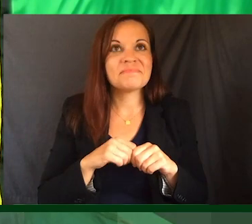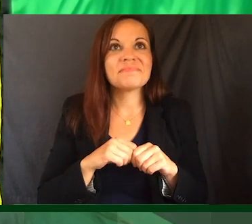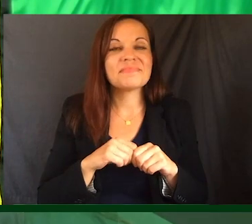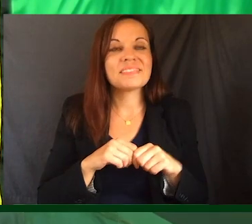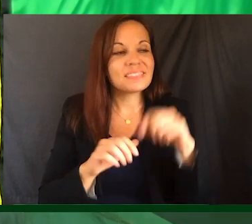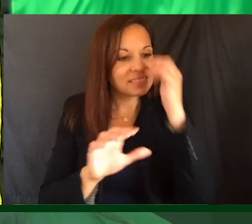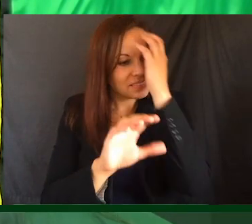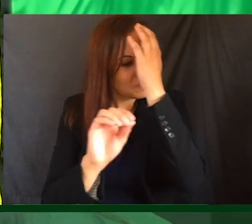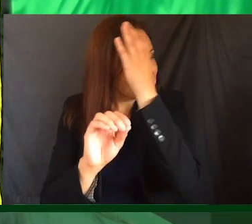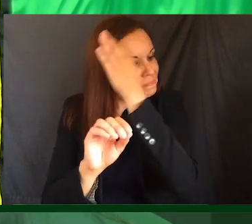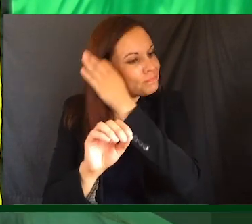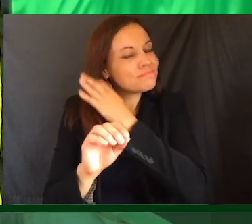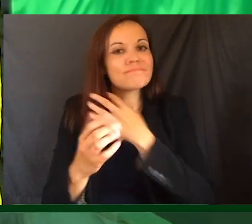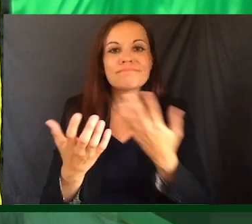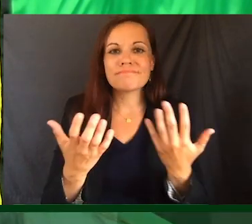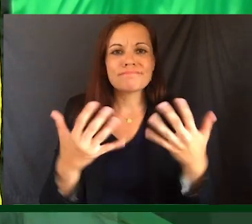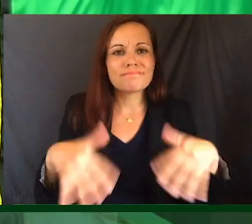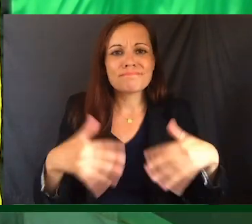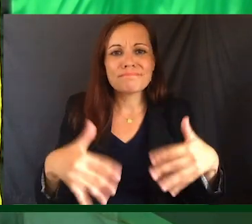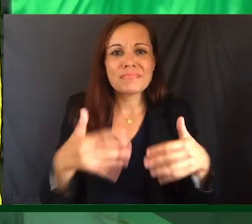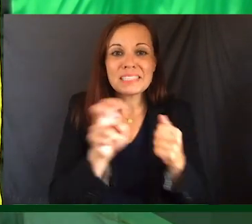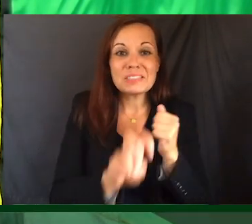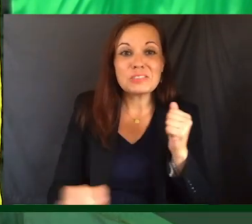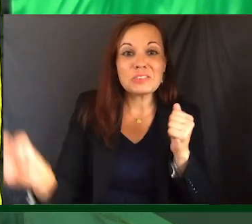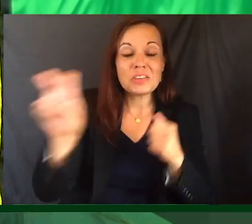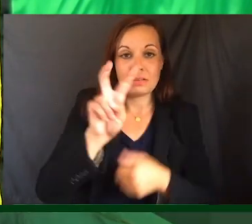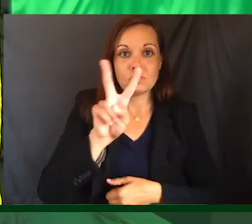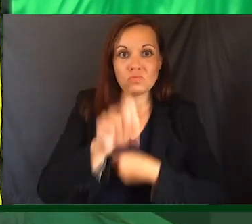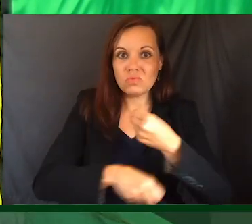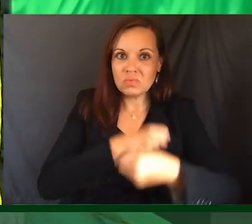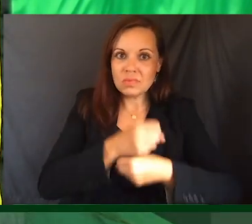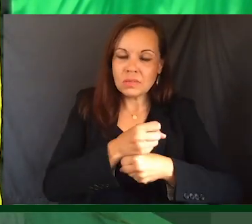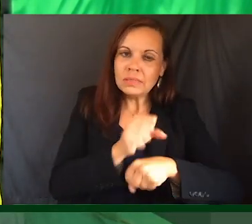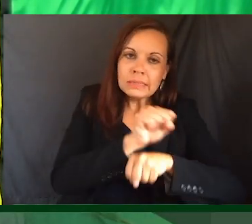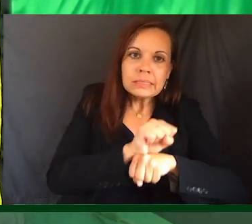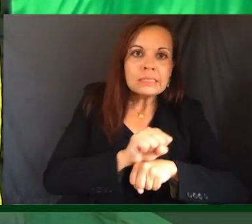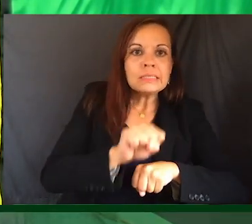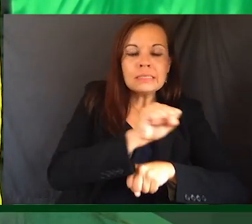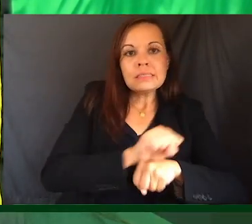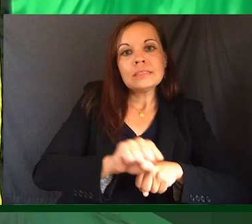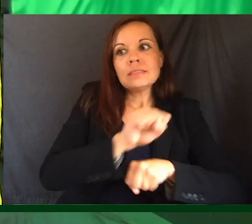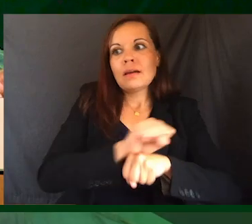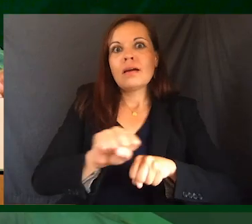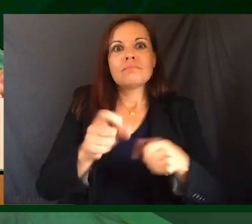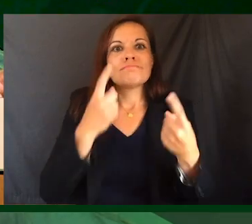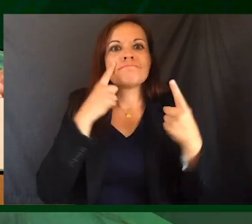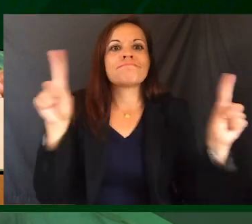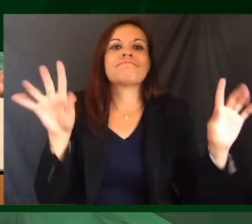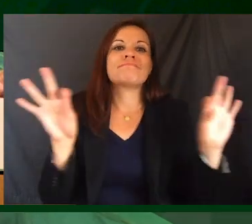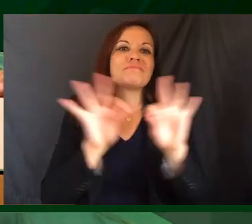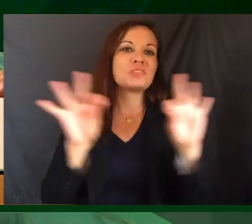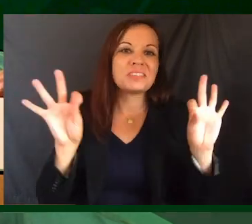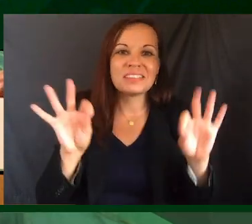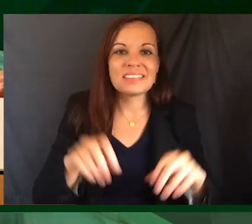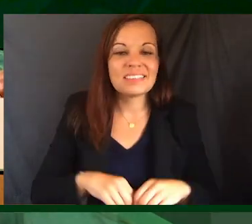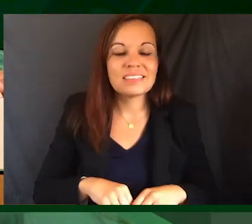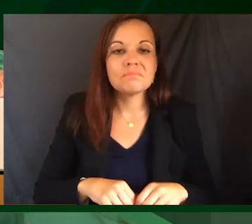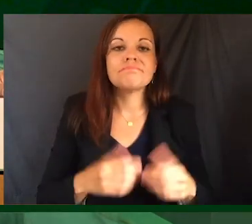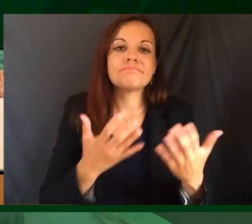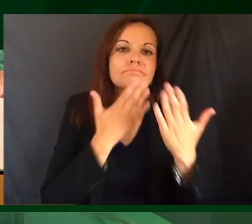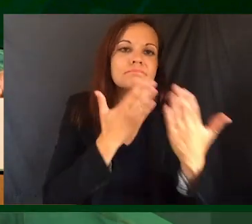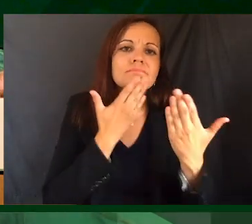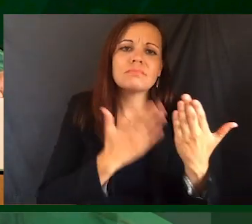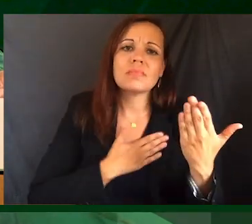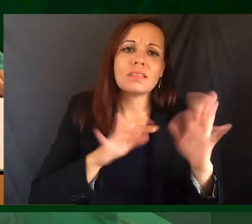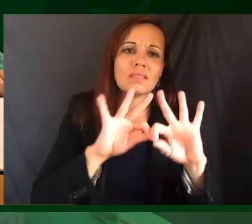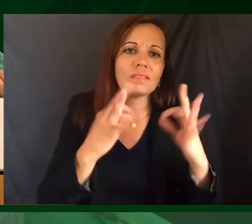been an amazing journey, two years of hard work that finally paid off. And I want to thank my family